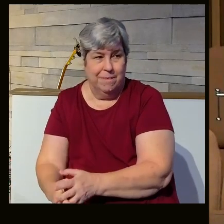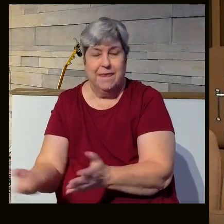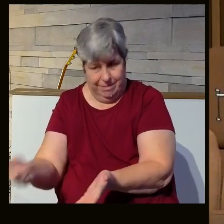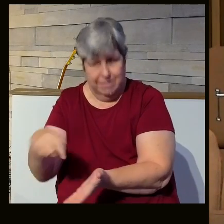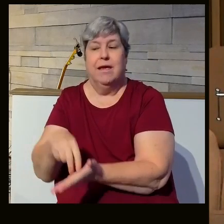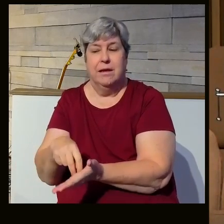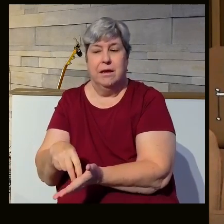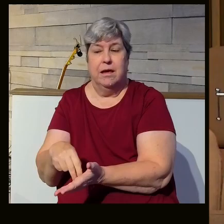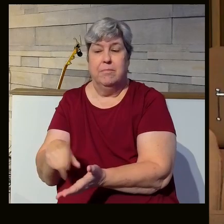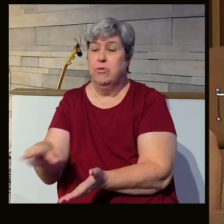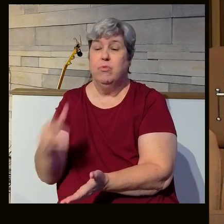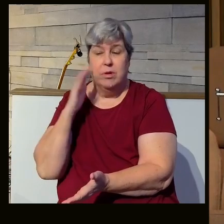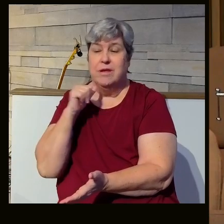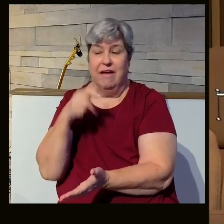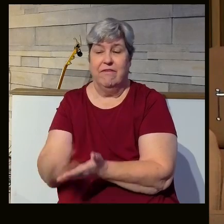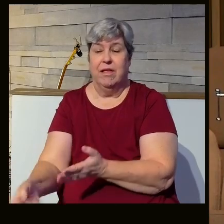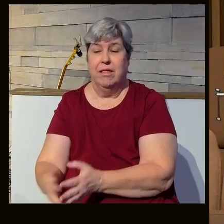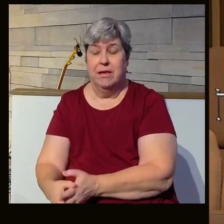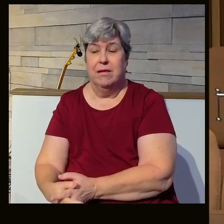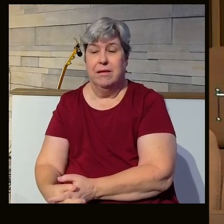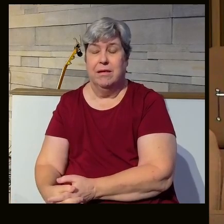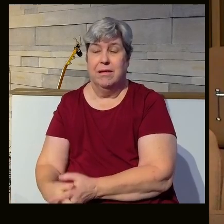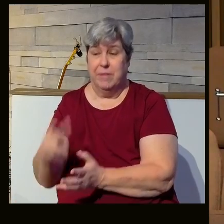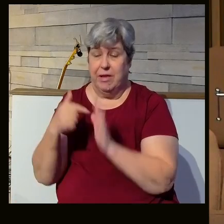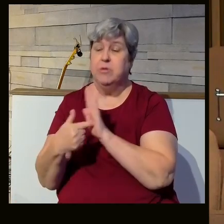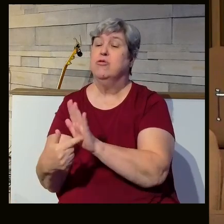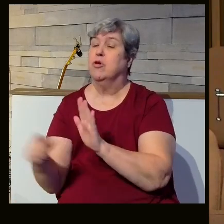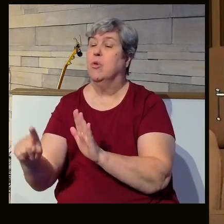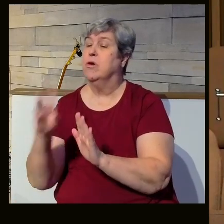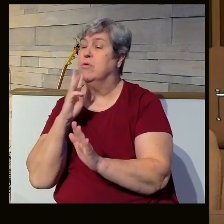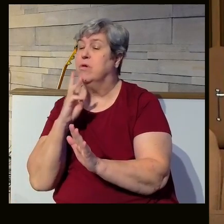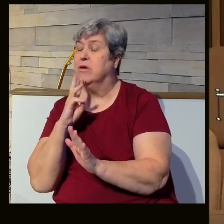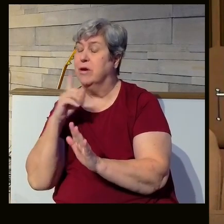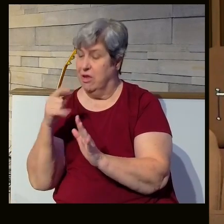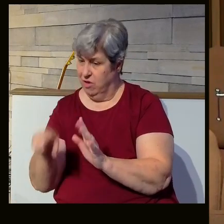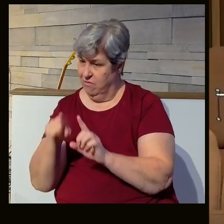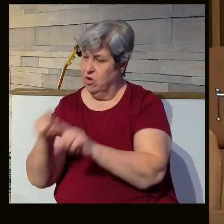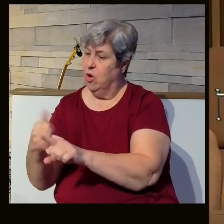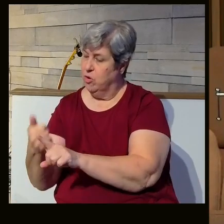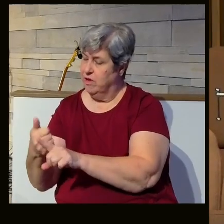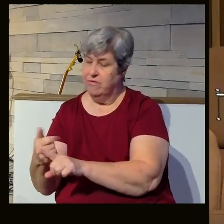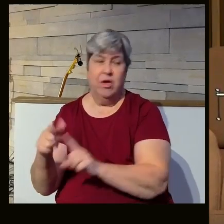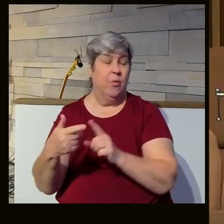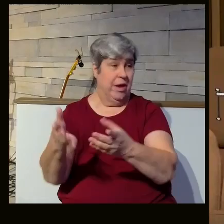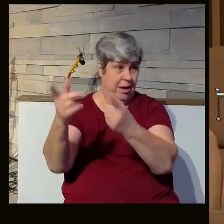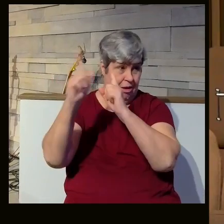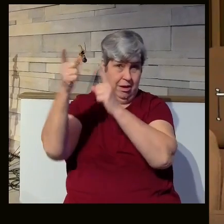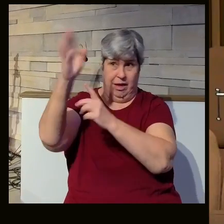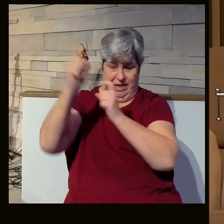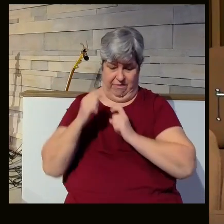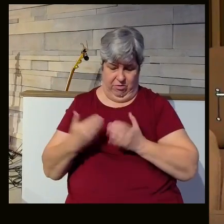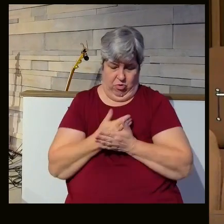Stand up, and you won't be a failure. Because I want to show you where the water is. Now you have to go. Whenever God renews our faith, he